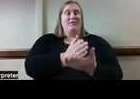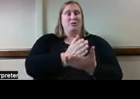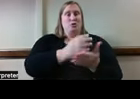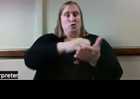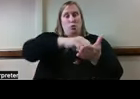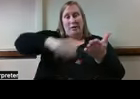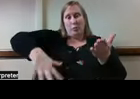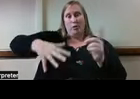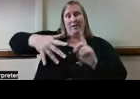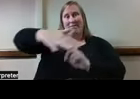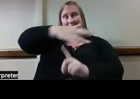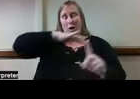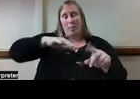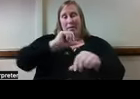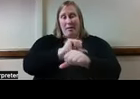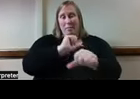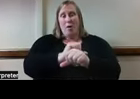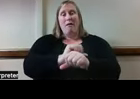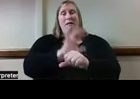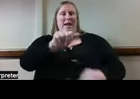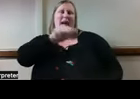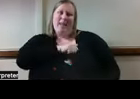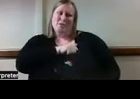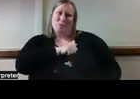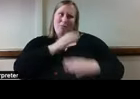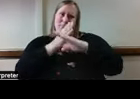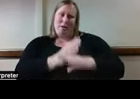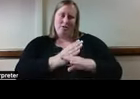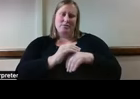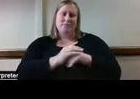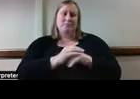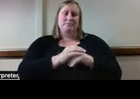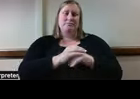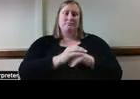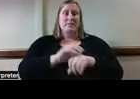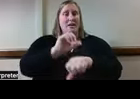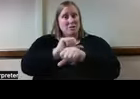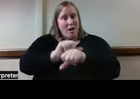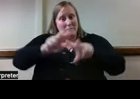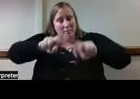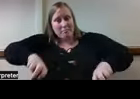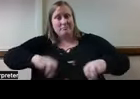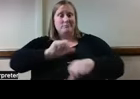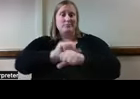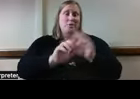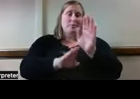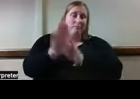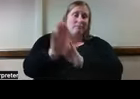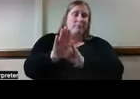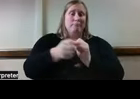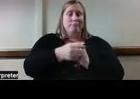employment and attitudinal barriers. Job analysis, job development and placement services,